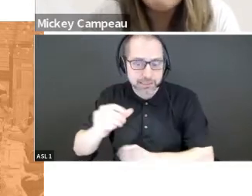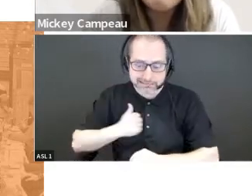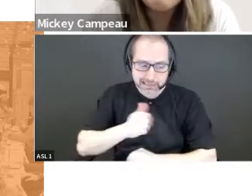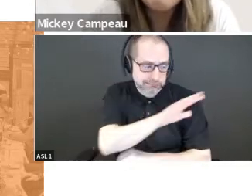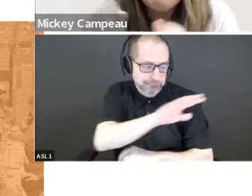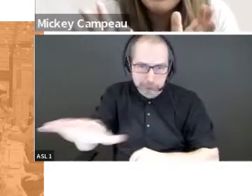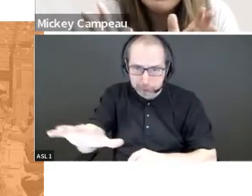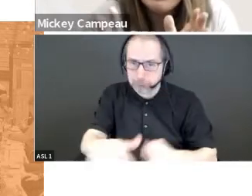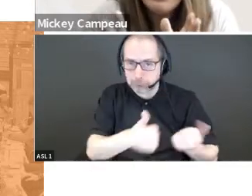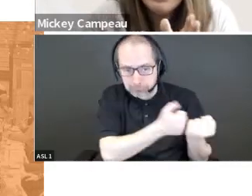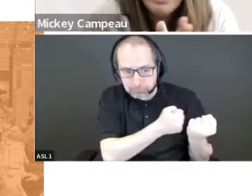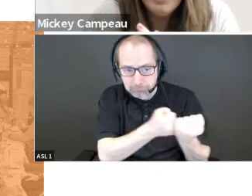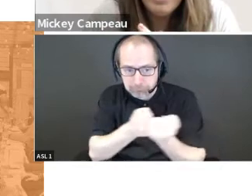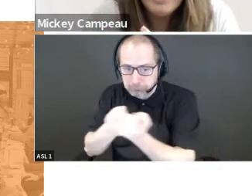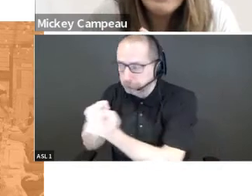Canada.